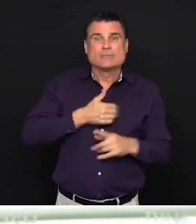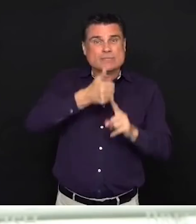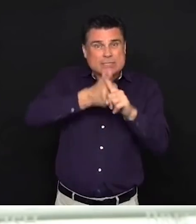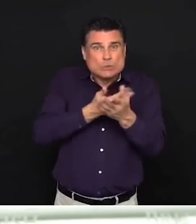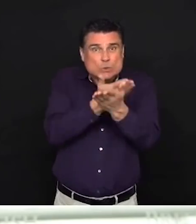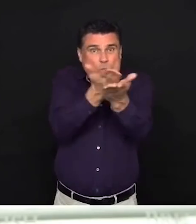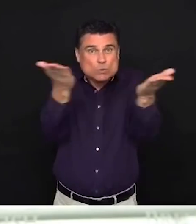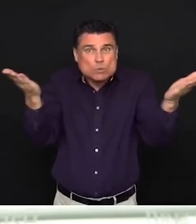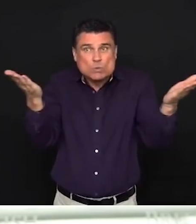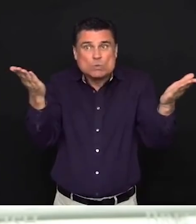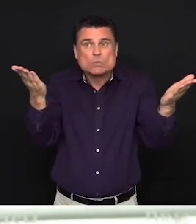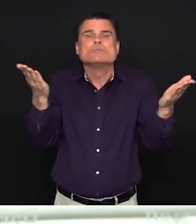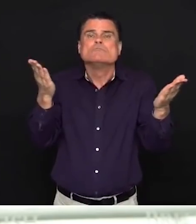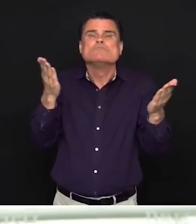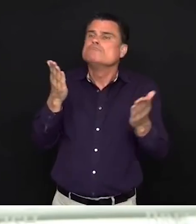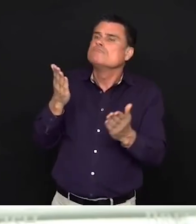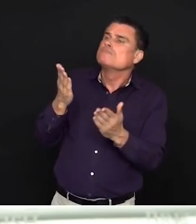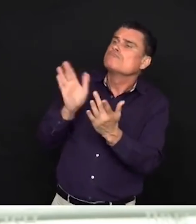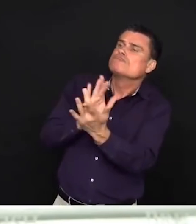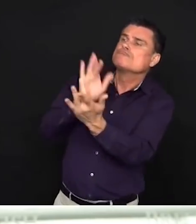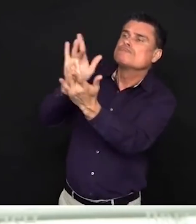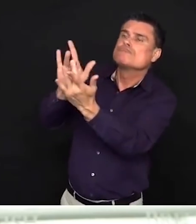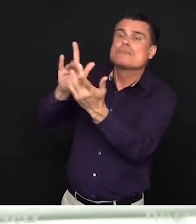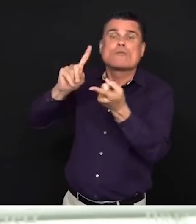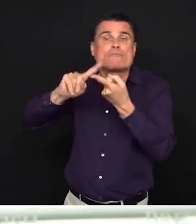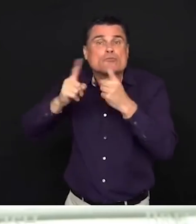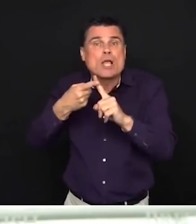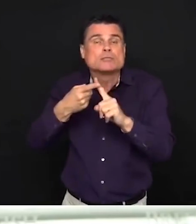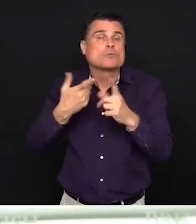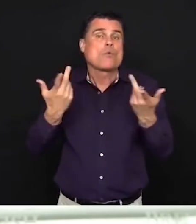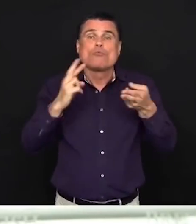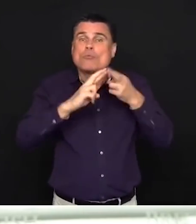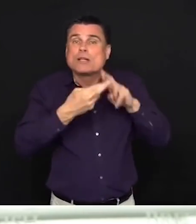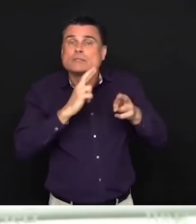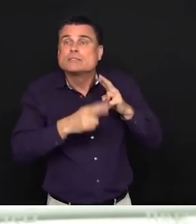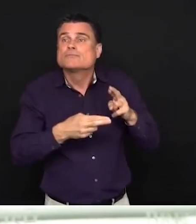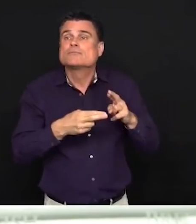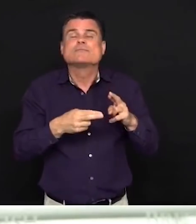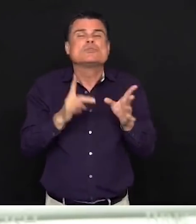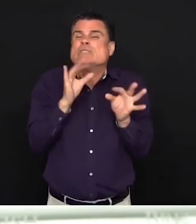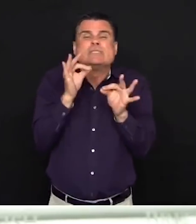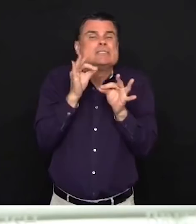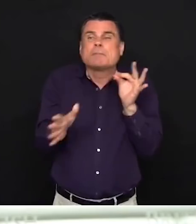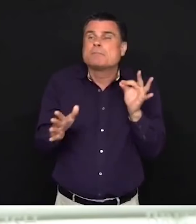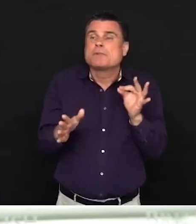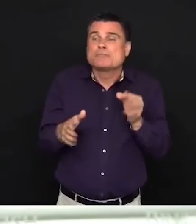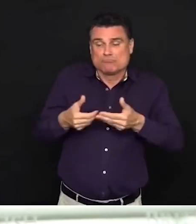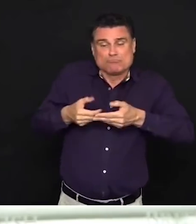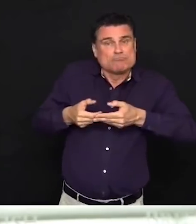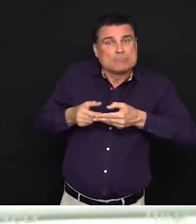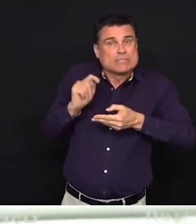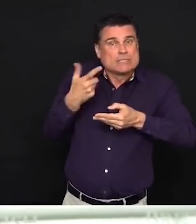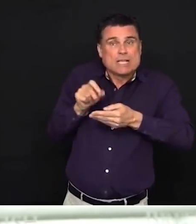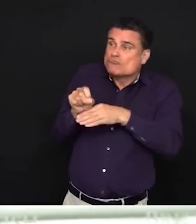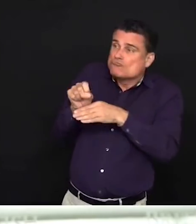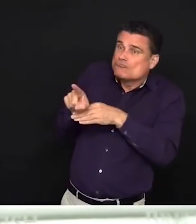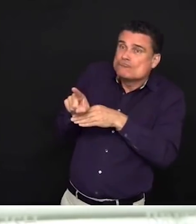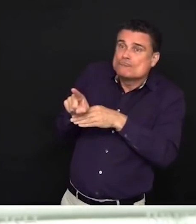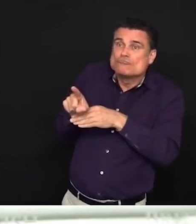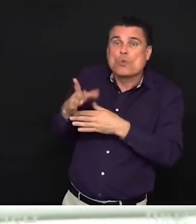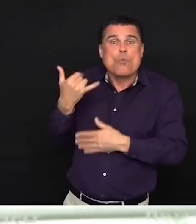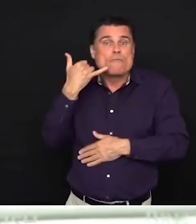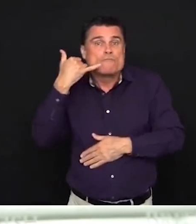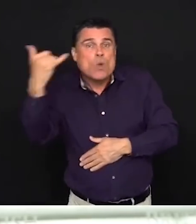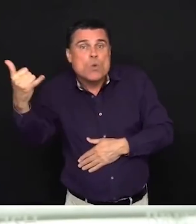phone call or a text or a note can have a hugely positive impact. And whatever you're feeling right now, please